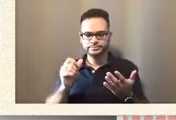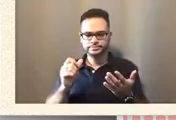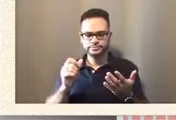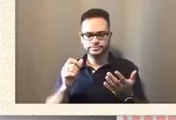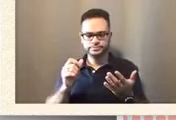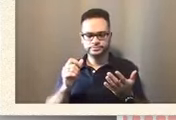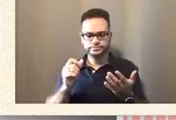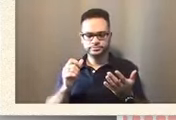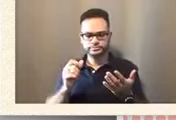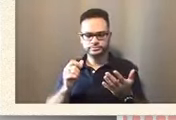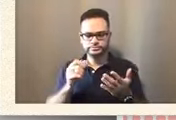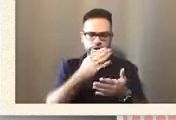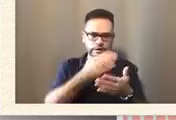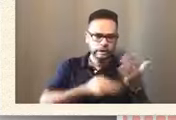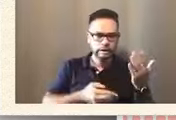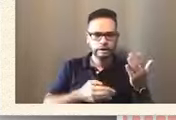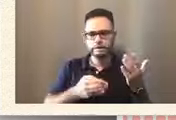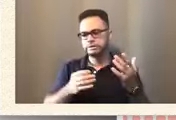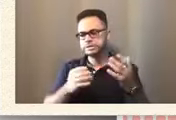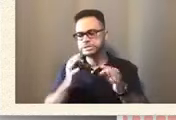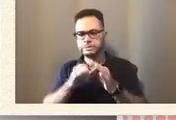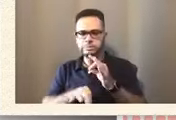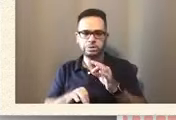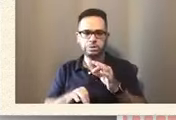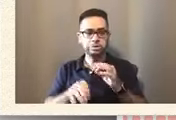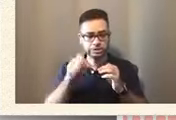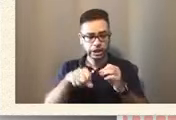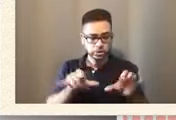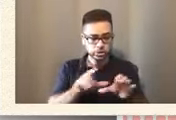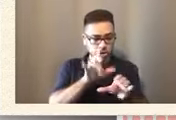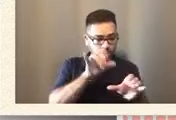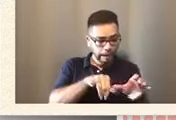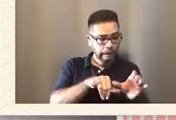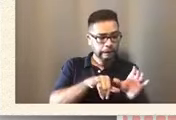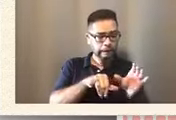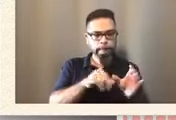dry that you can do this, and this is going to happen.